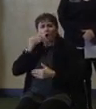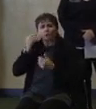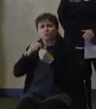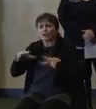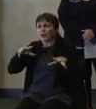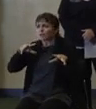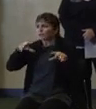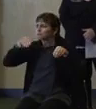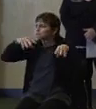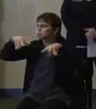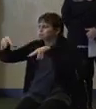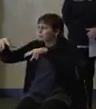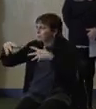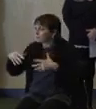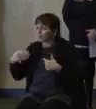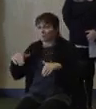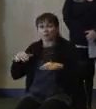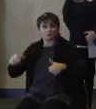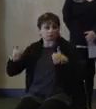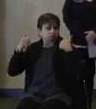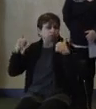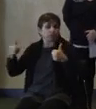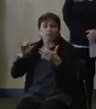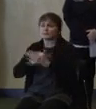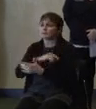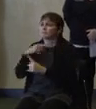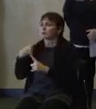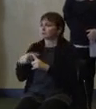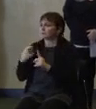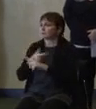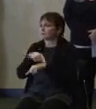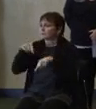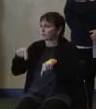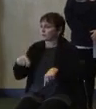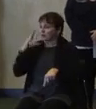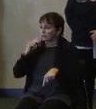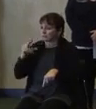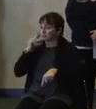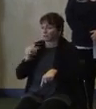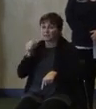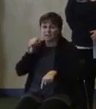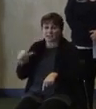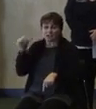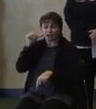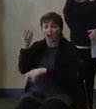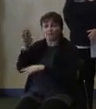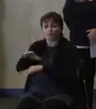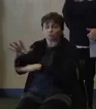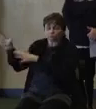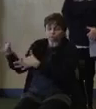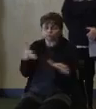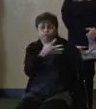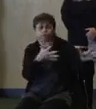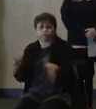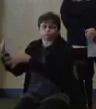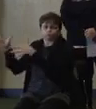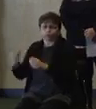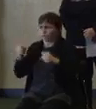surprises in this storm, that's number one for me, in the sense that with the high wind we had yesterday afternoon and the snow driving down,